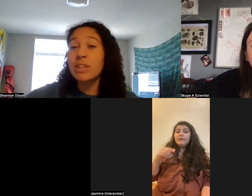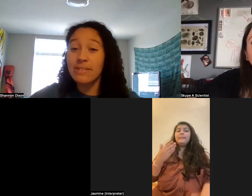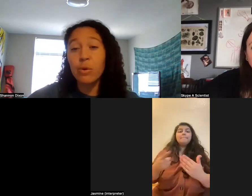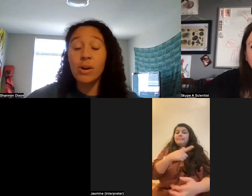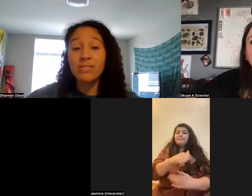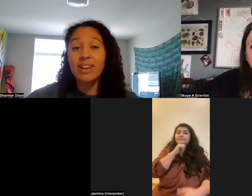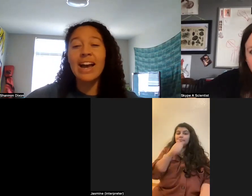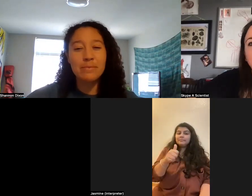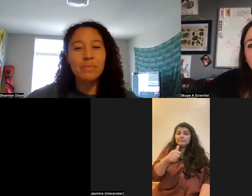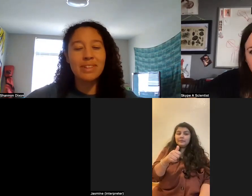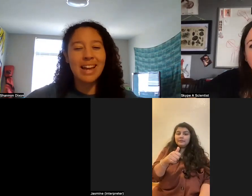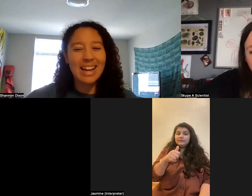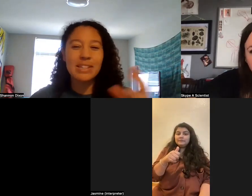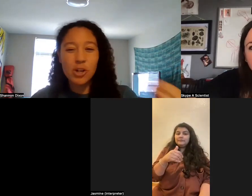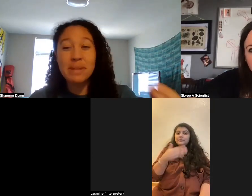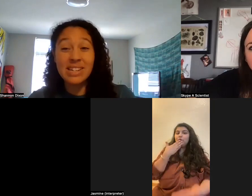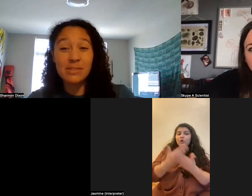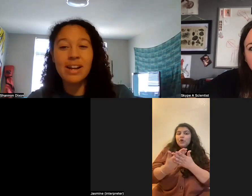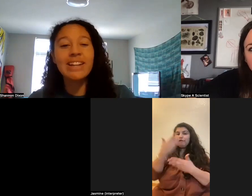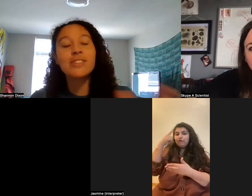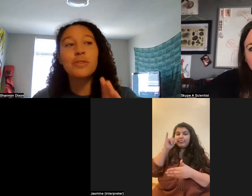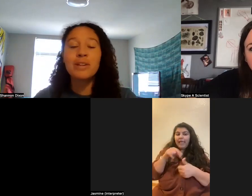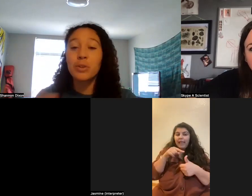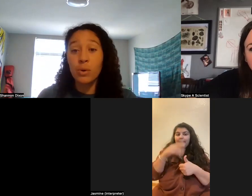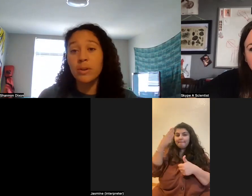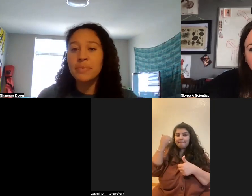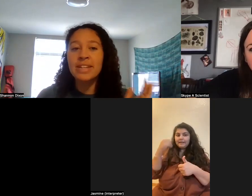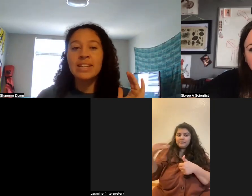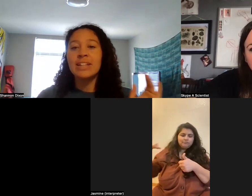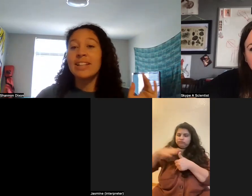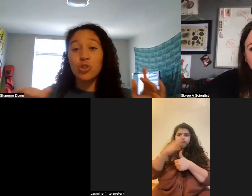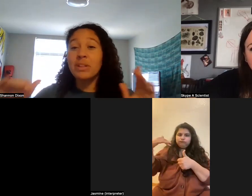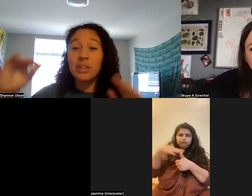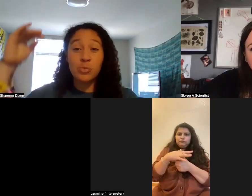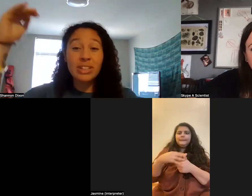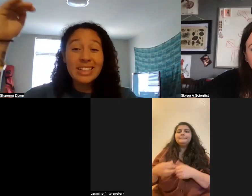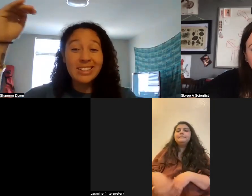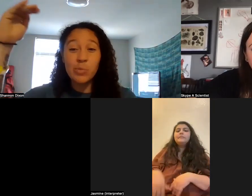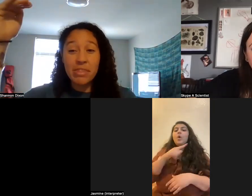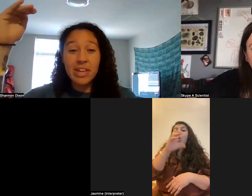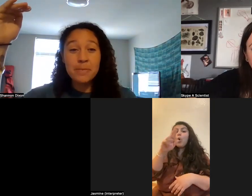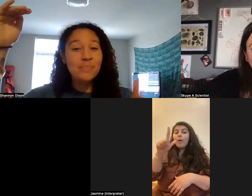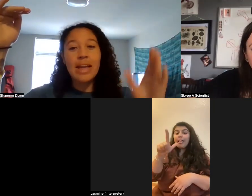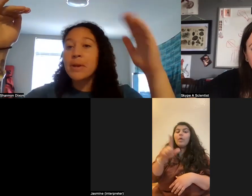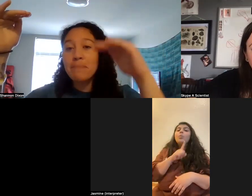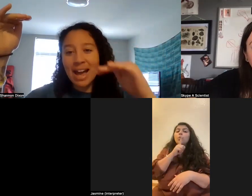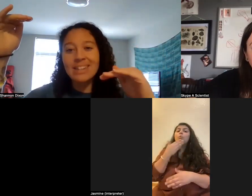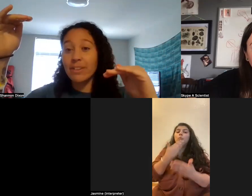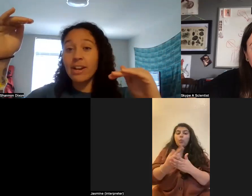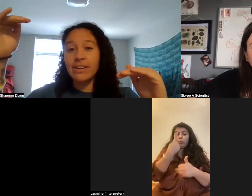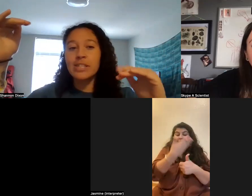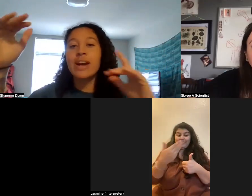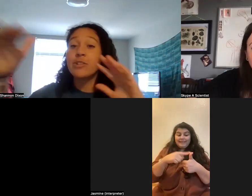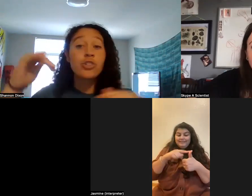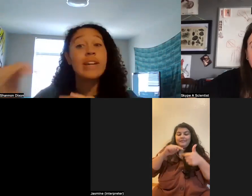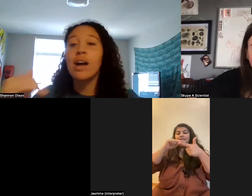suited for high, high turbidity, right? So the thing with coral is normally if they're really good at one thing, they're bad